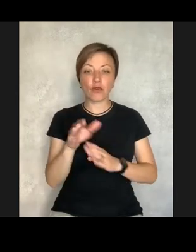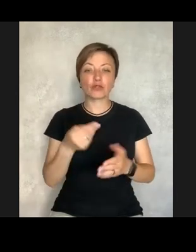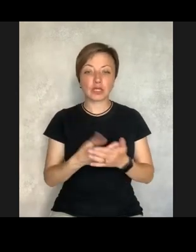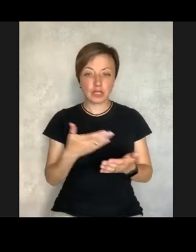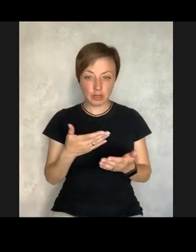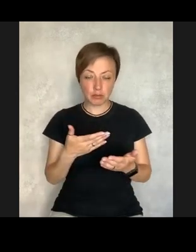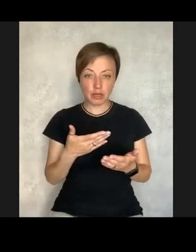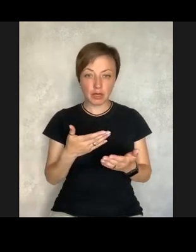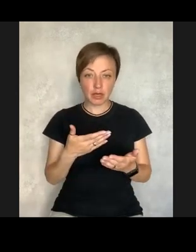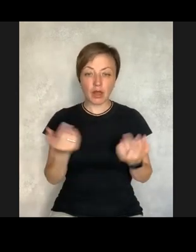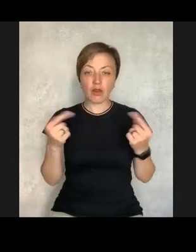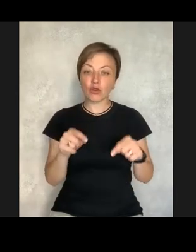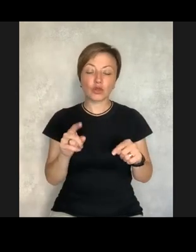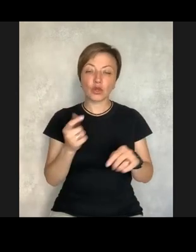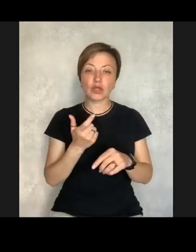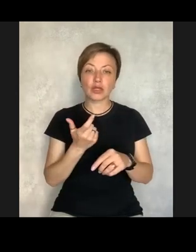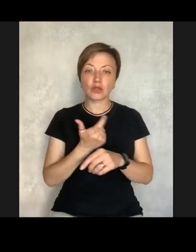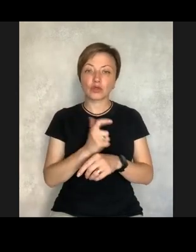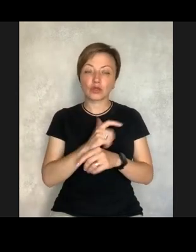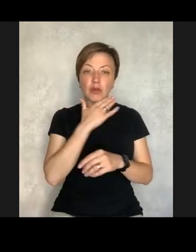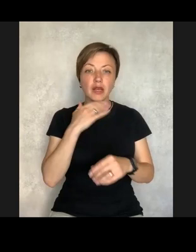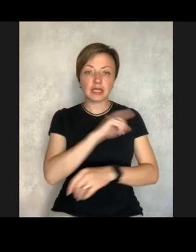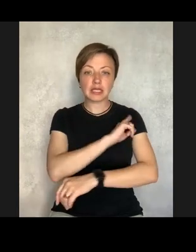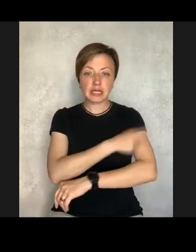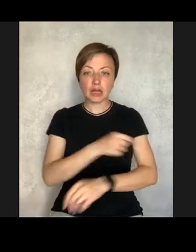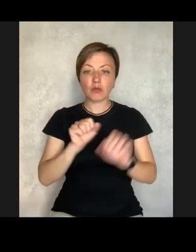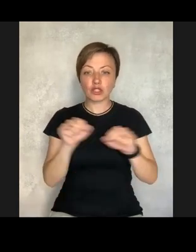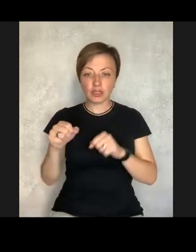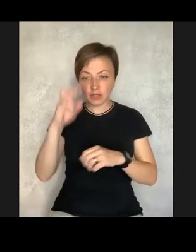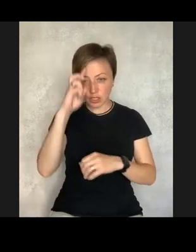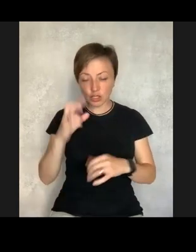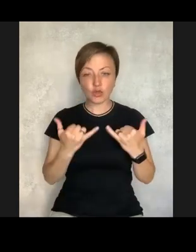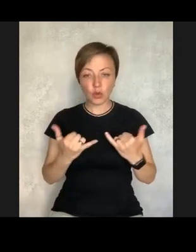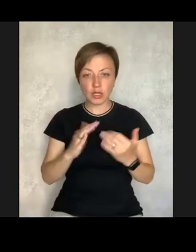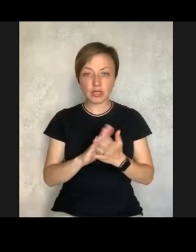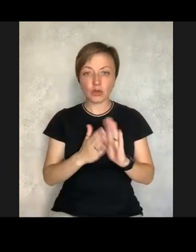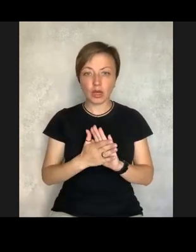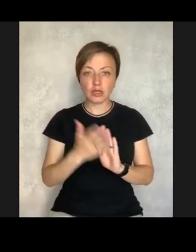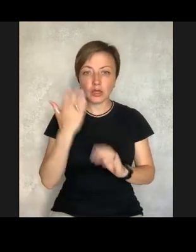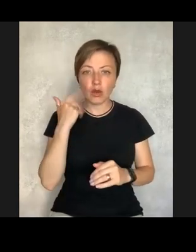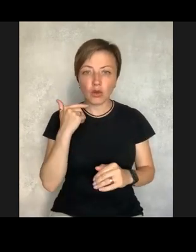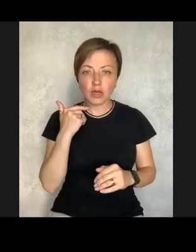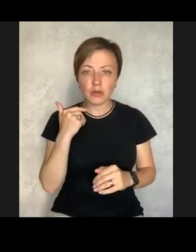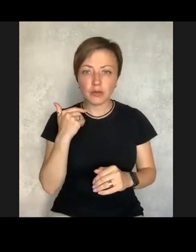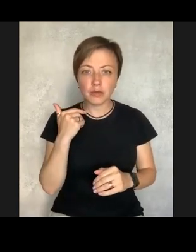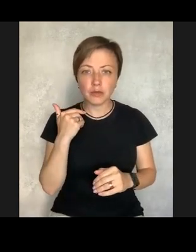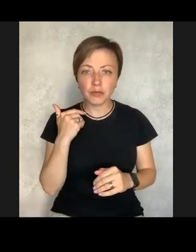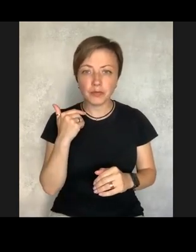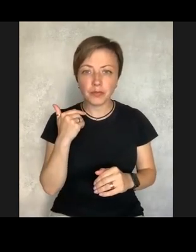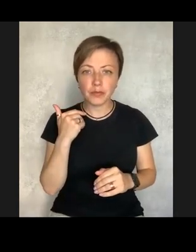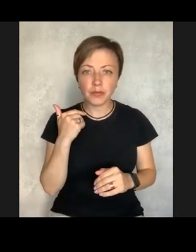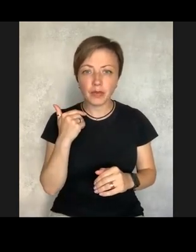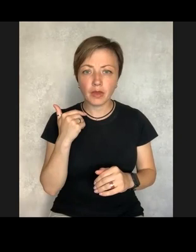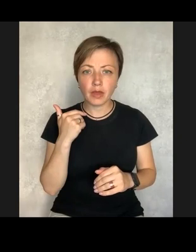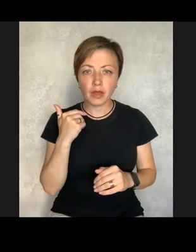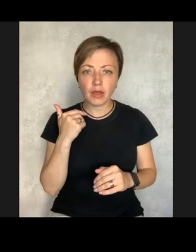for parents to have the full fledged life, it empowers you a lot and gives a lot of opportunities for the state. Today, I